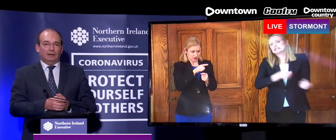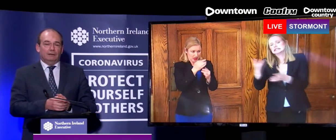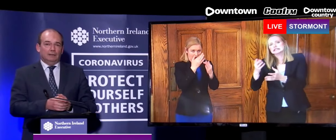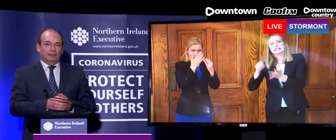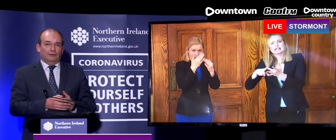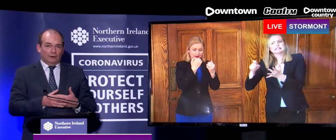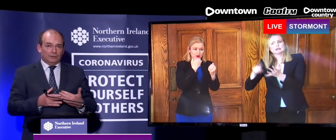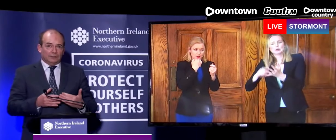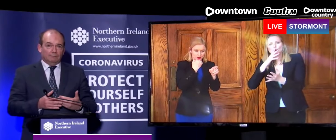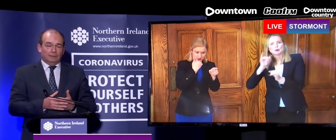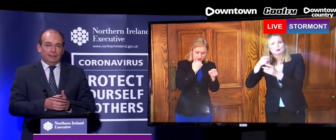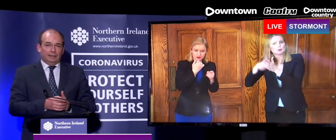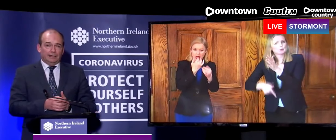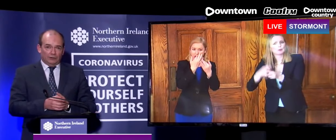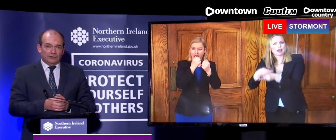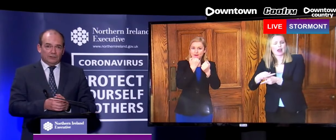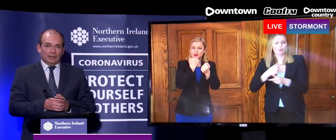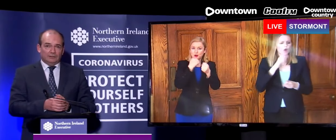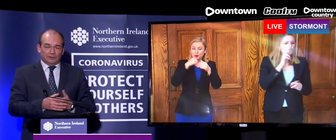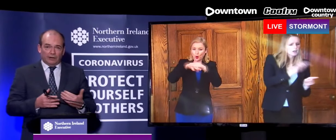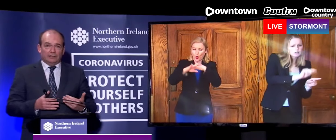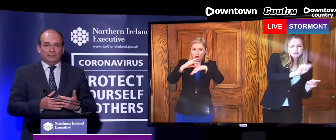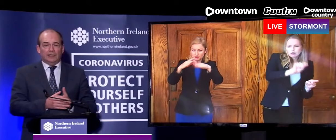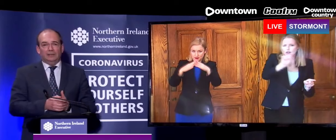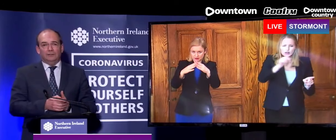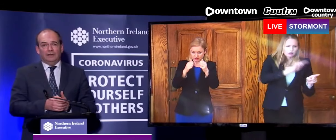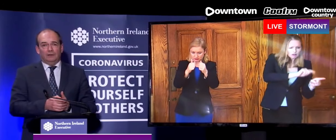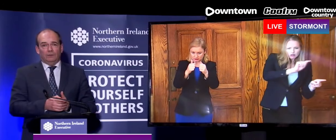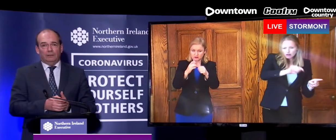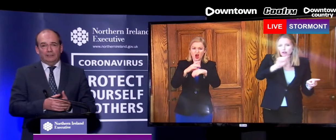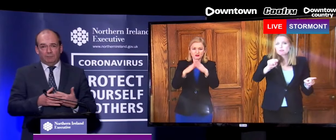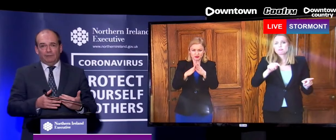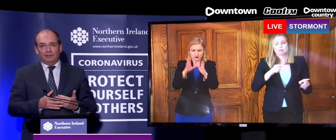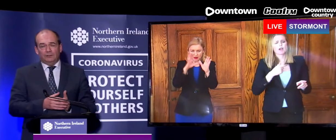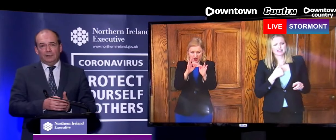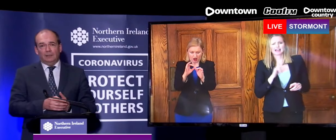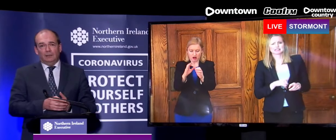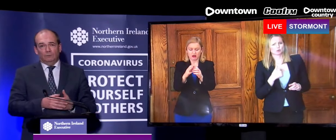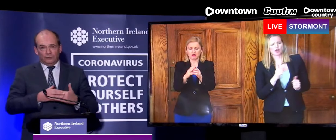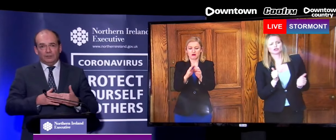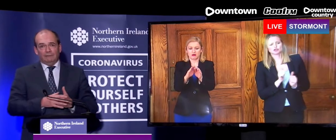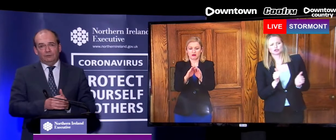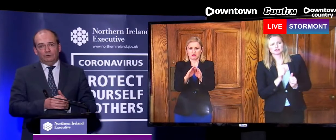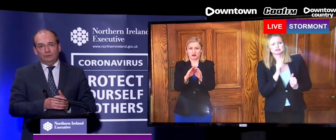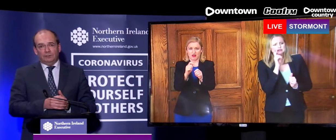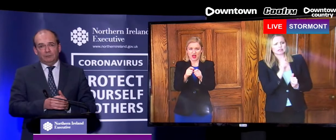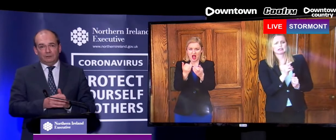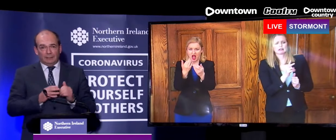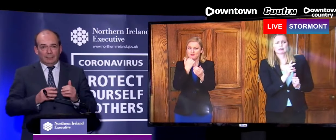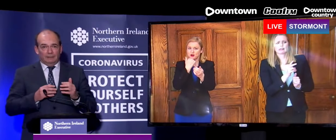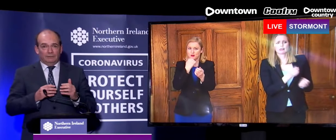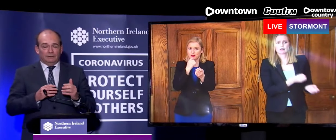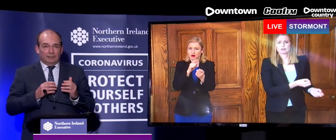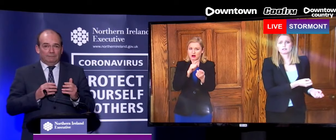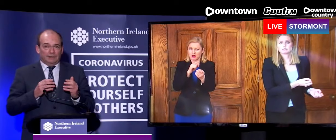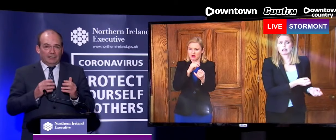intensive care. There are some encouraging signs, there are early signs that again, we're experiencing reduced levels of transmission.